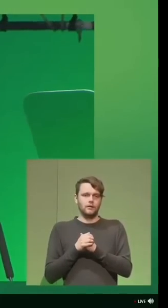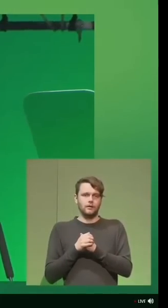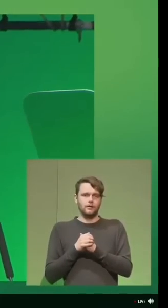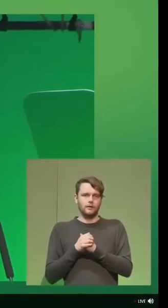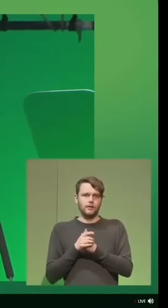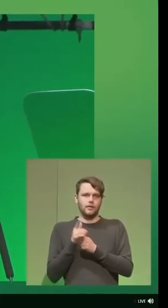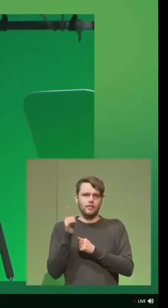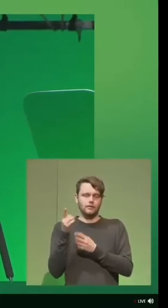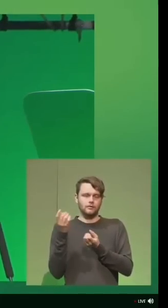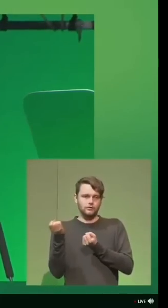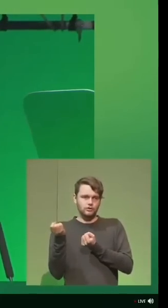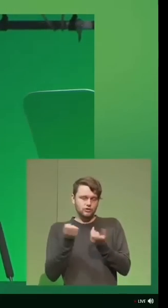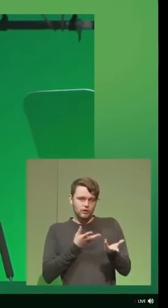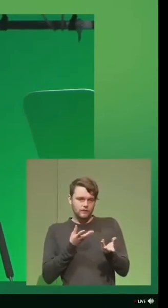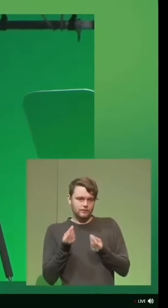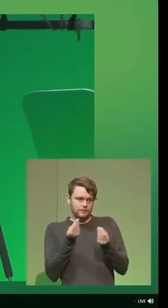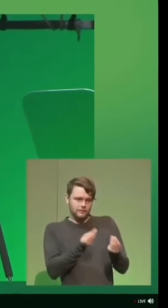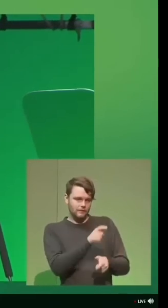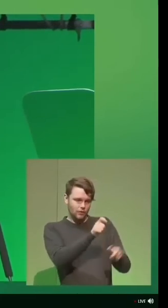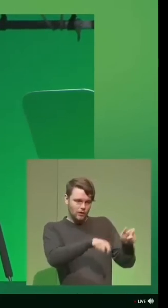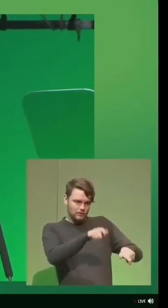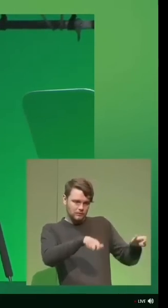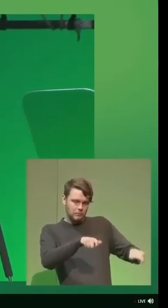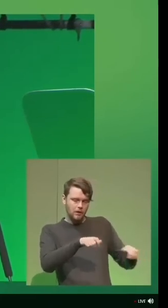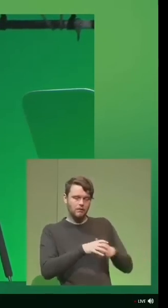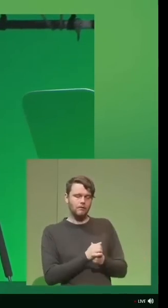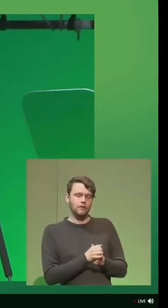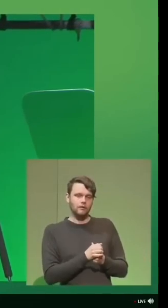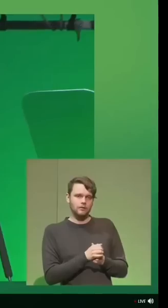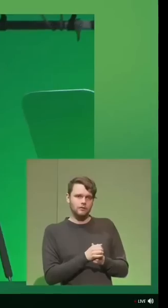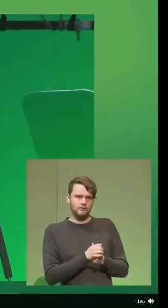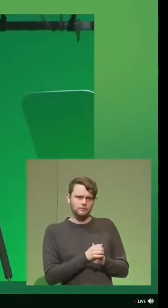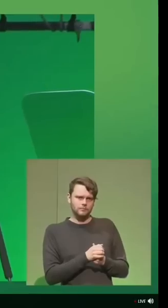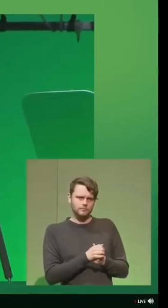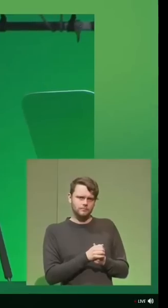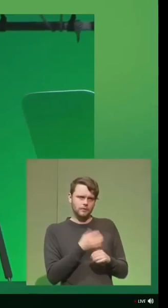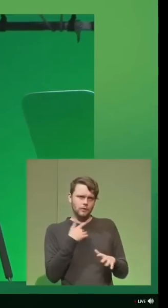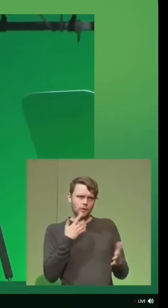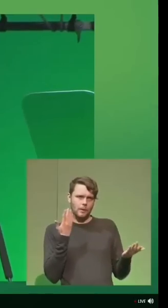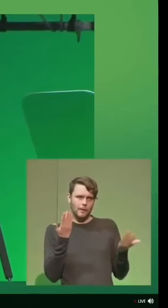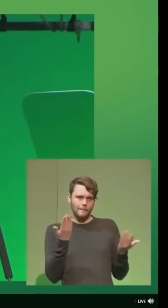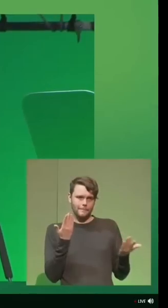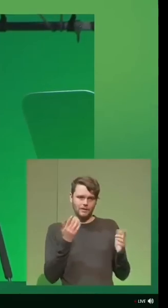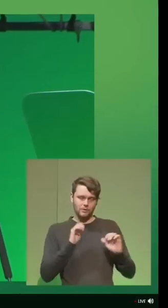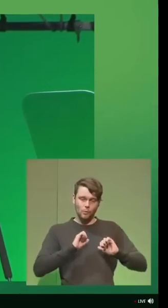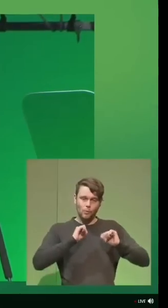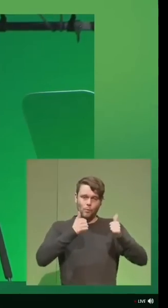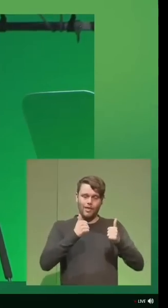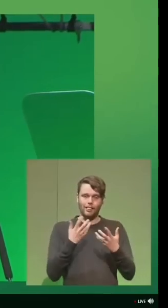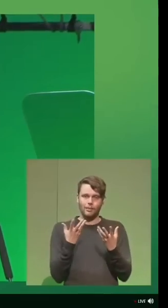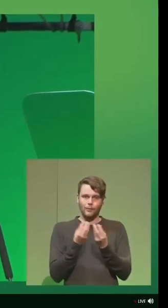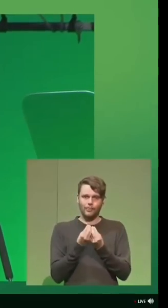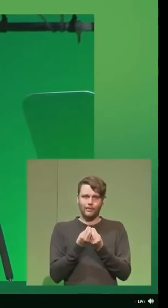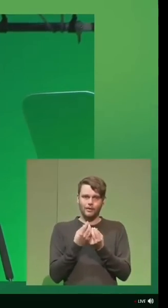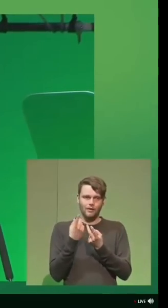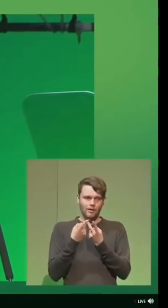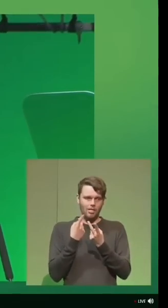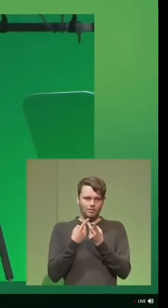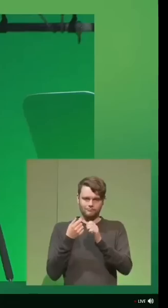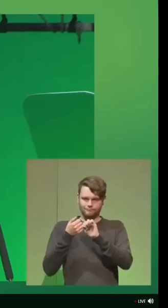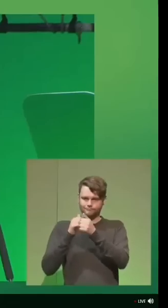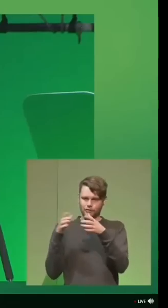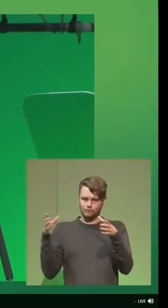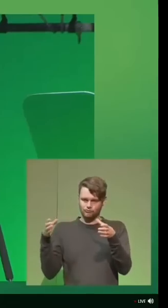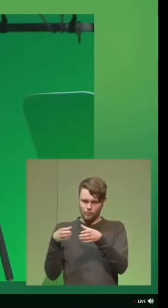the service that we provide to our customers compares extremely well with those of our